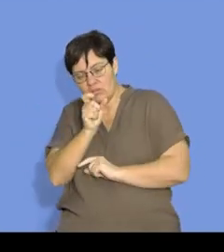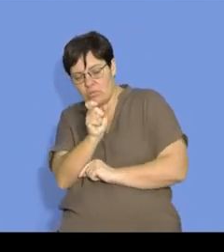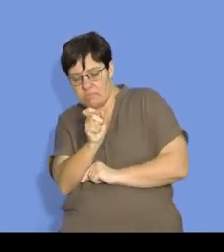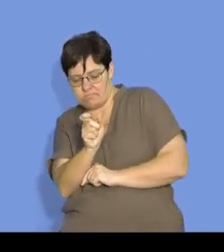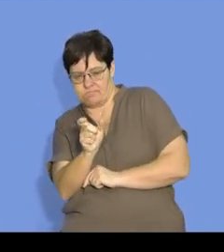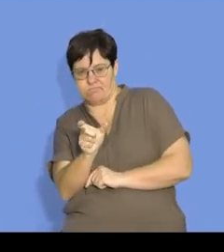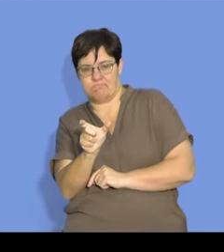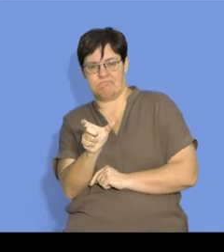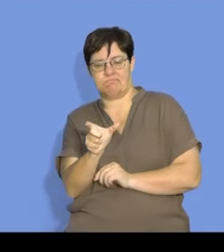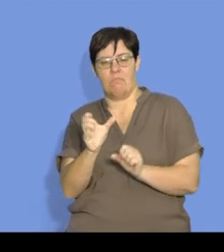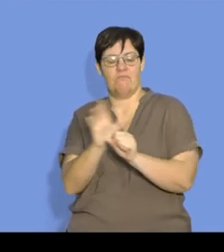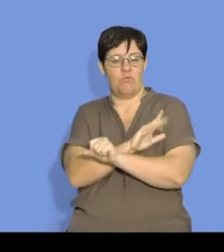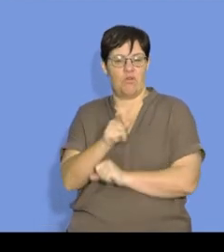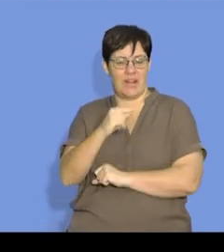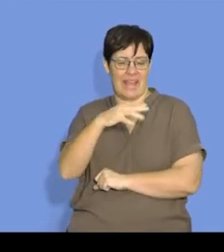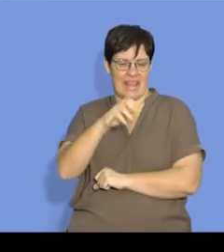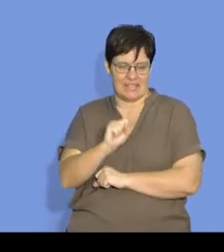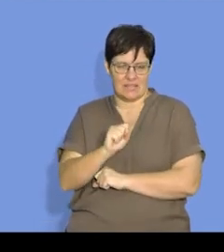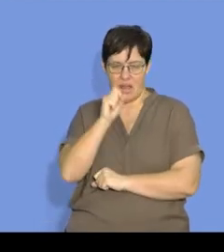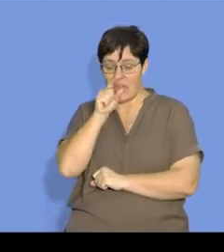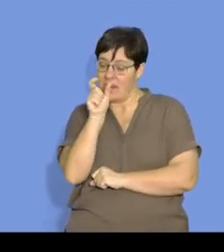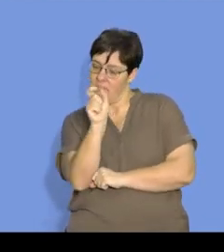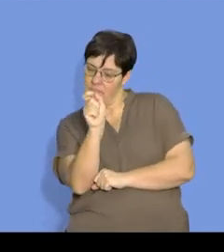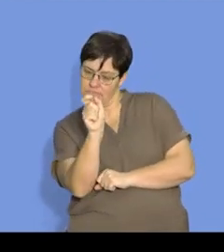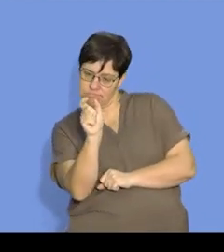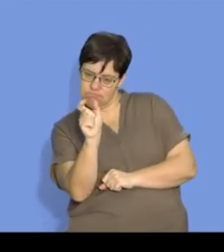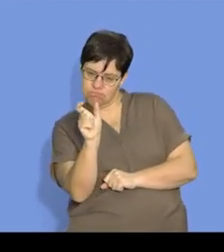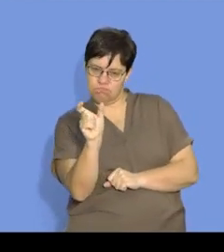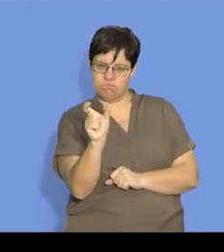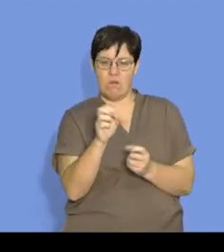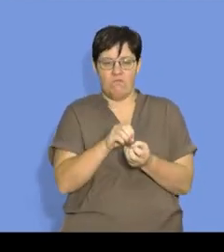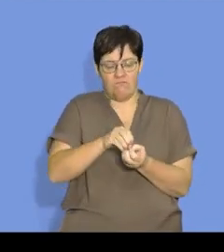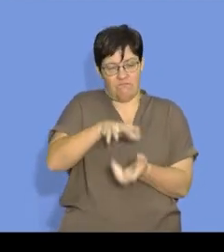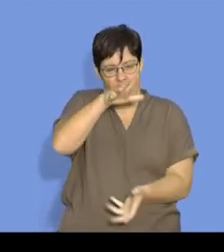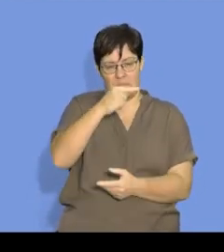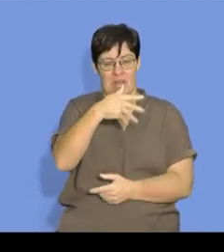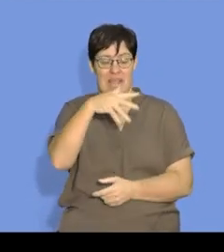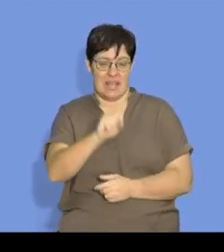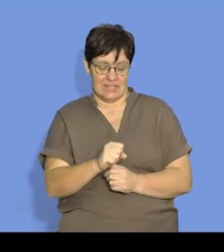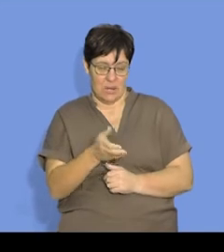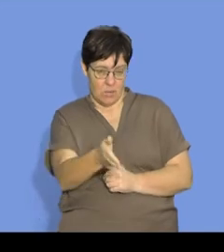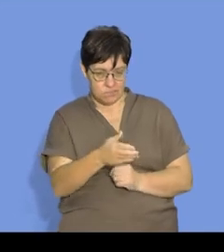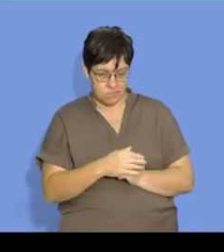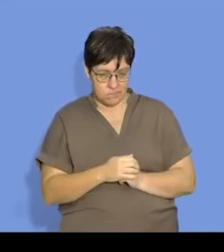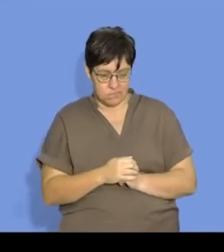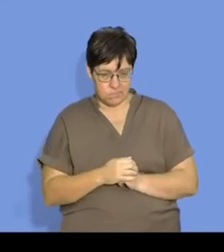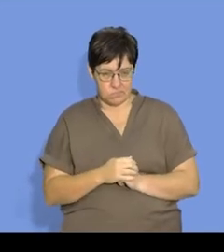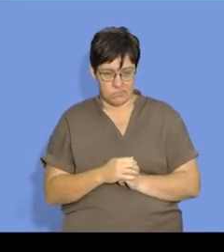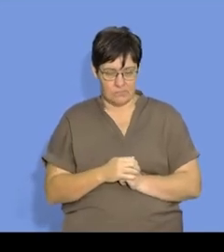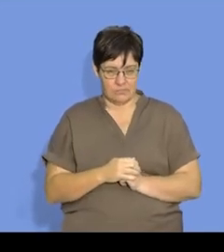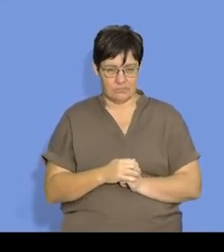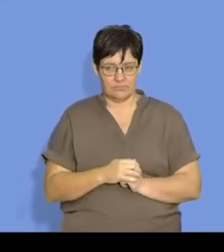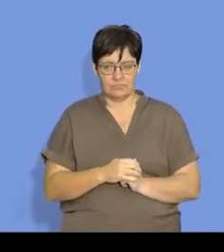it folds up. And we will then read from the syringe the volume of the gas that's there at that specific time.